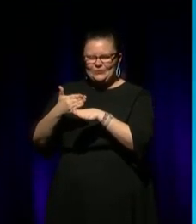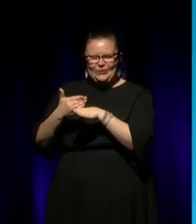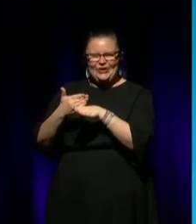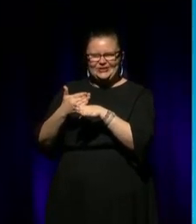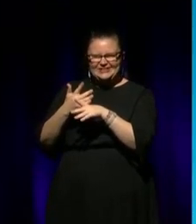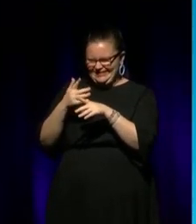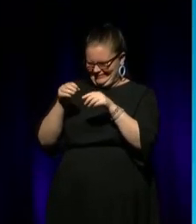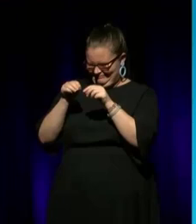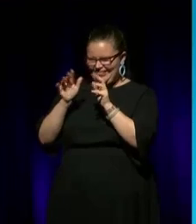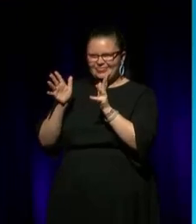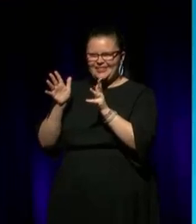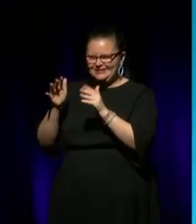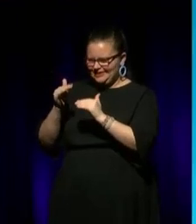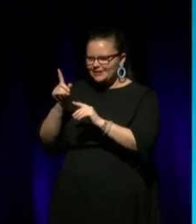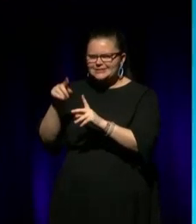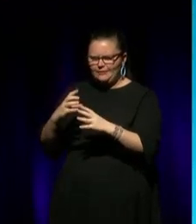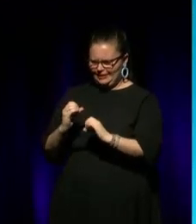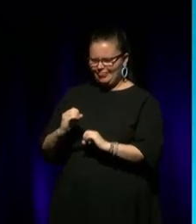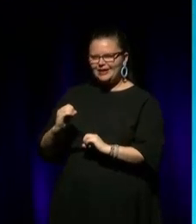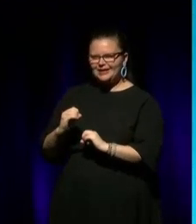pantry that we started with nothing.